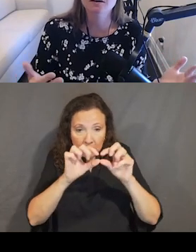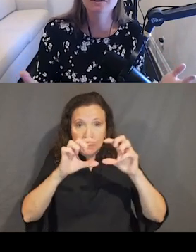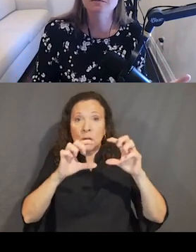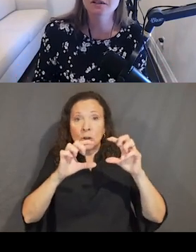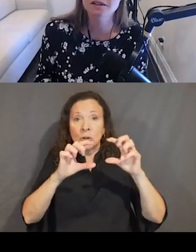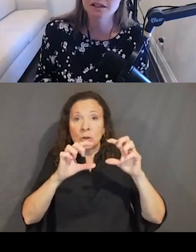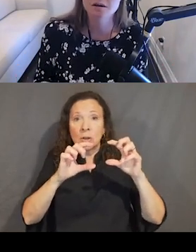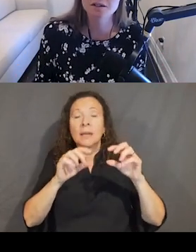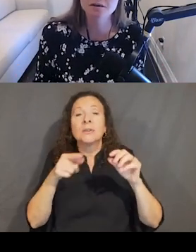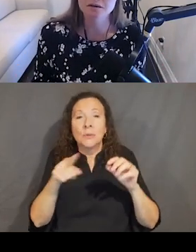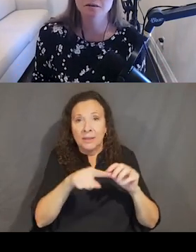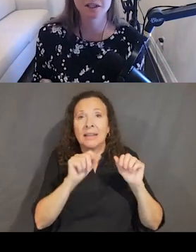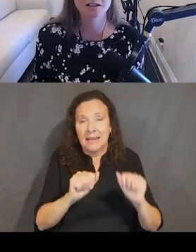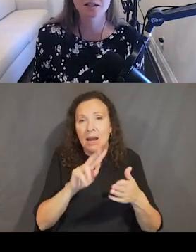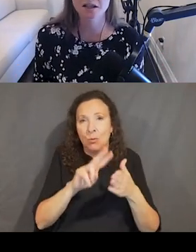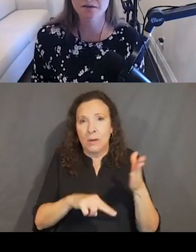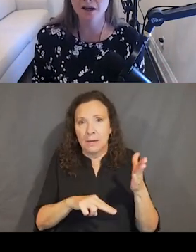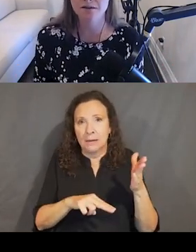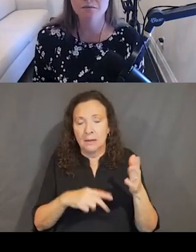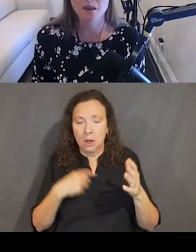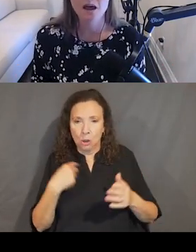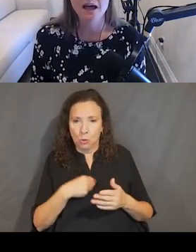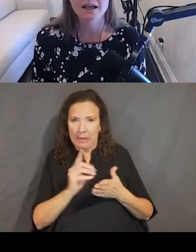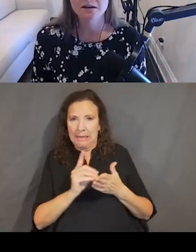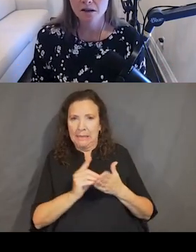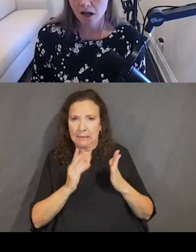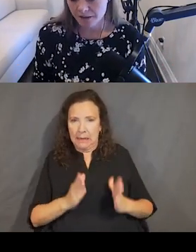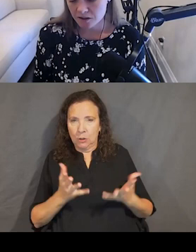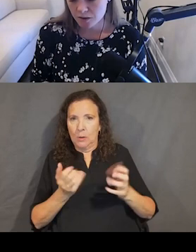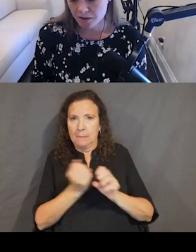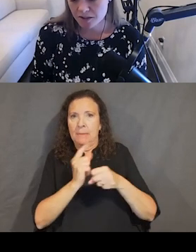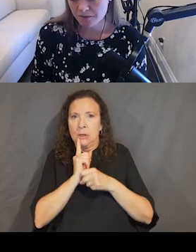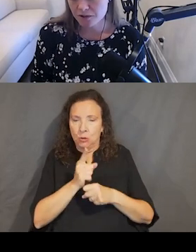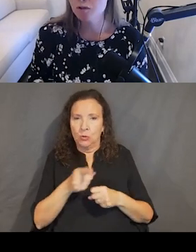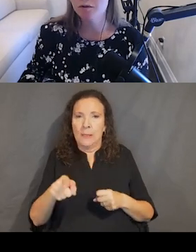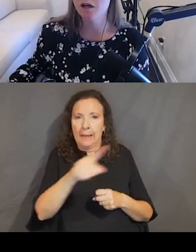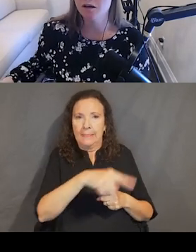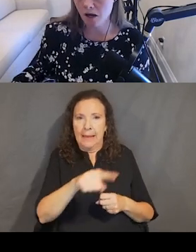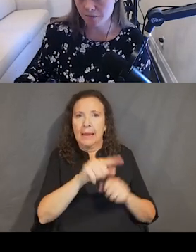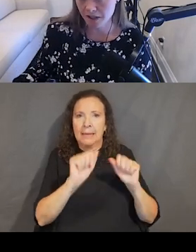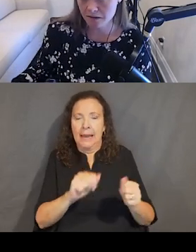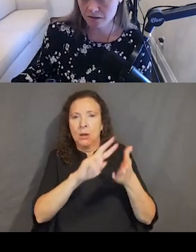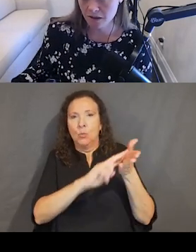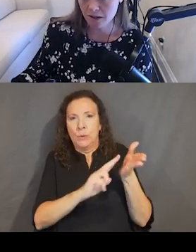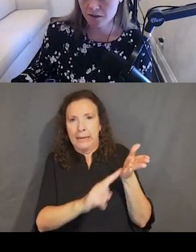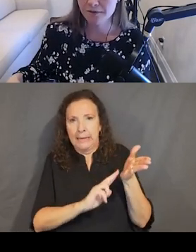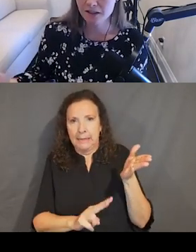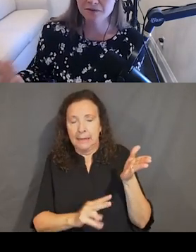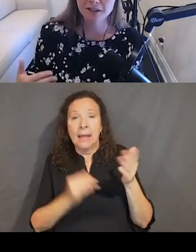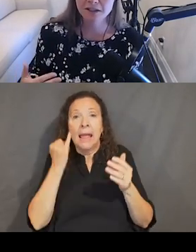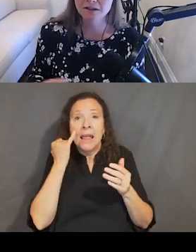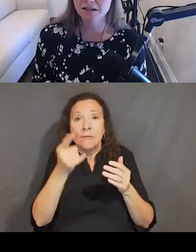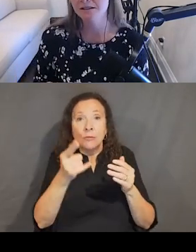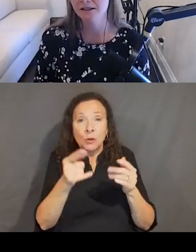sure that that readability comes through. We need to design for that. And I think, too, if you design for super long copy, you're